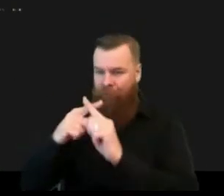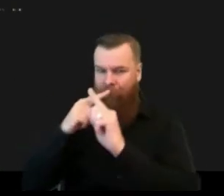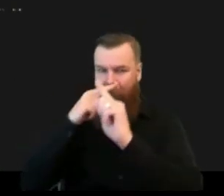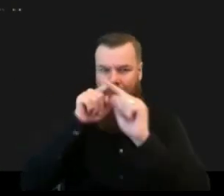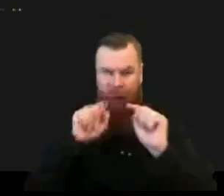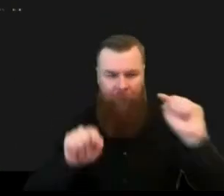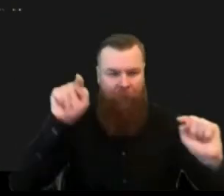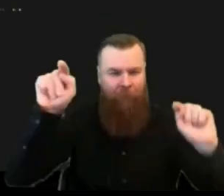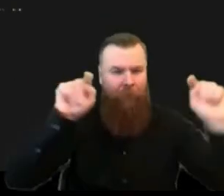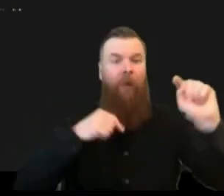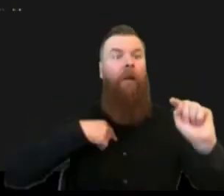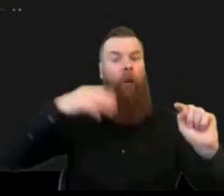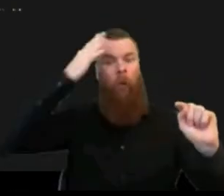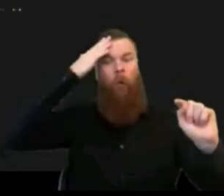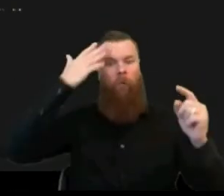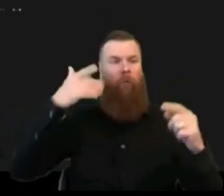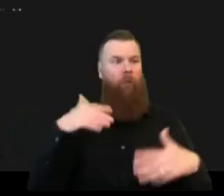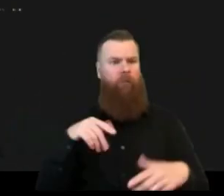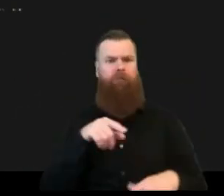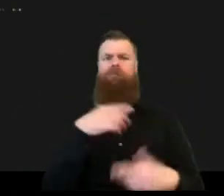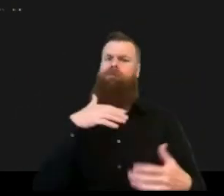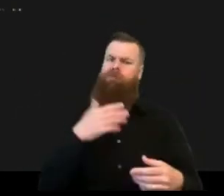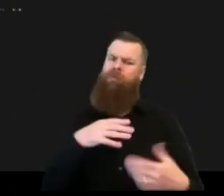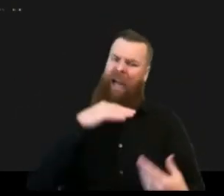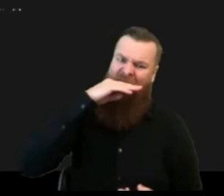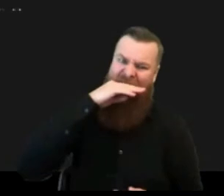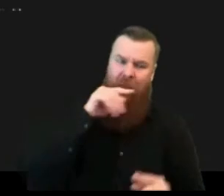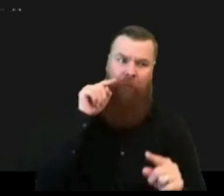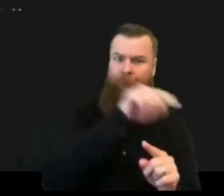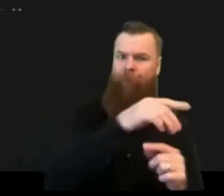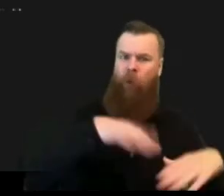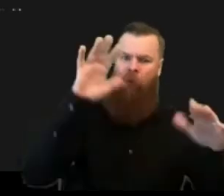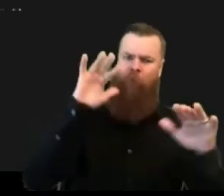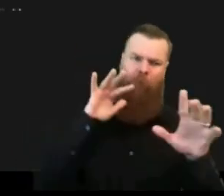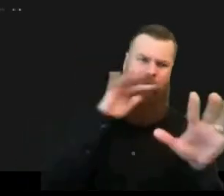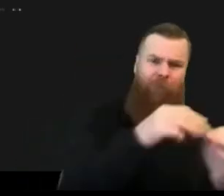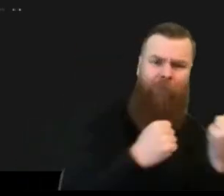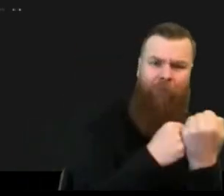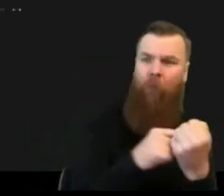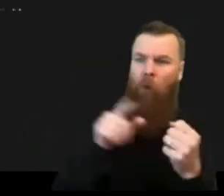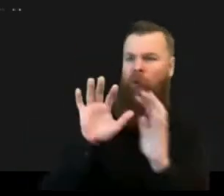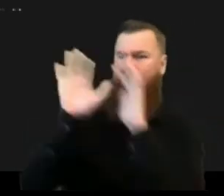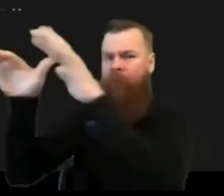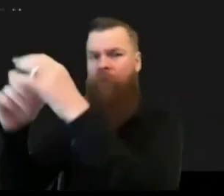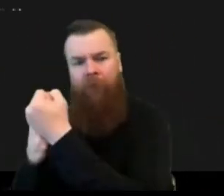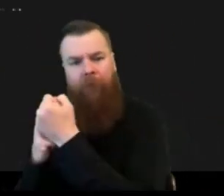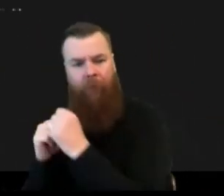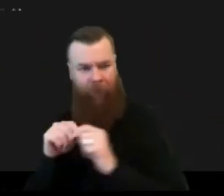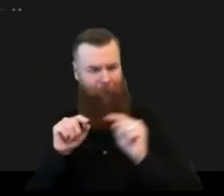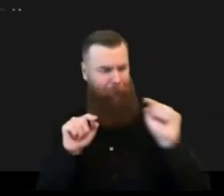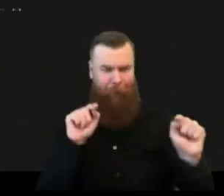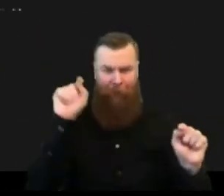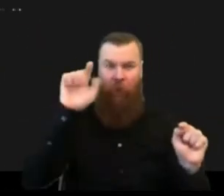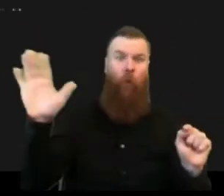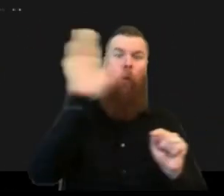what else do we have sorry even i can barely read it um sharing uh impact data for generation of impact based forecasts by